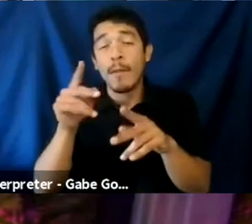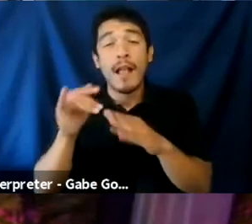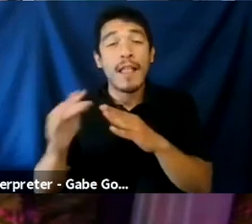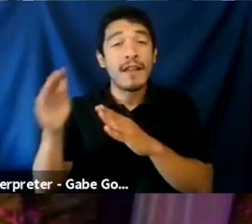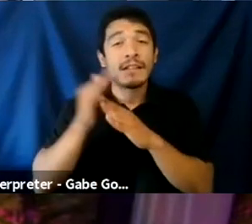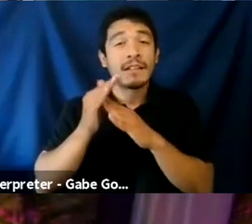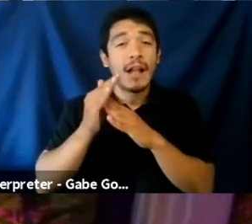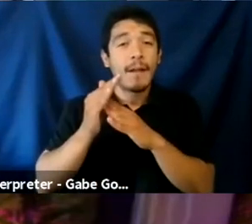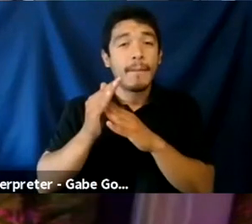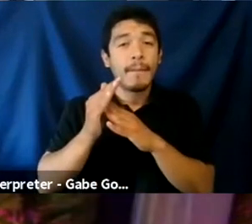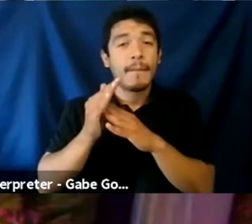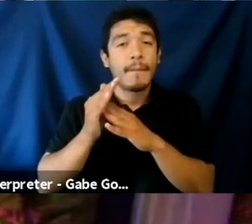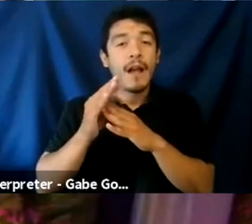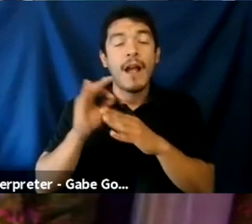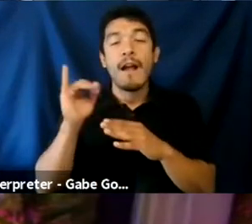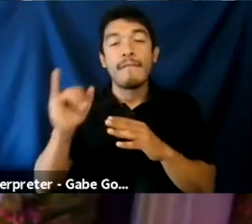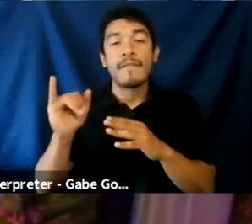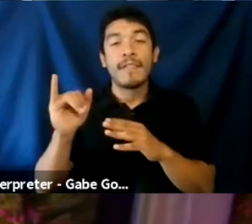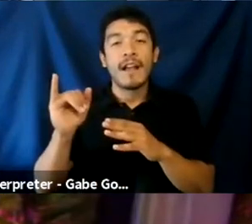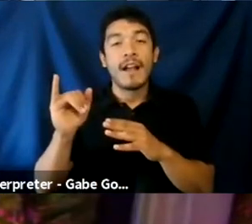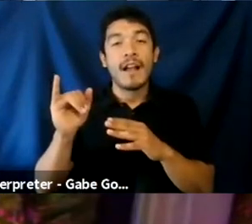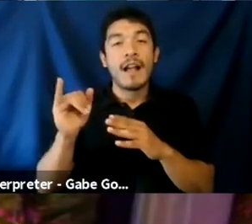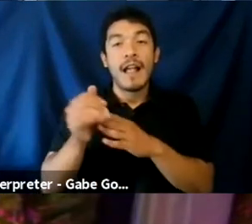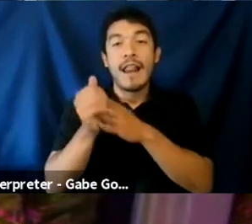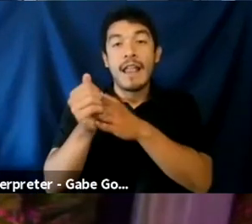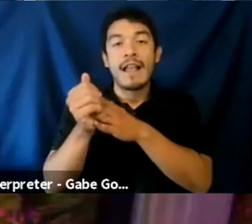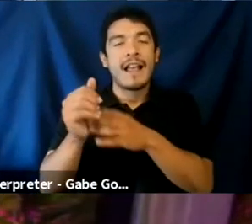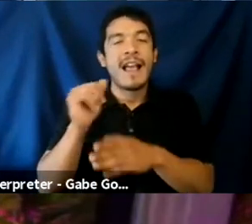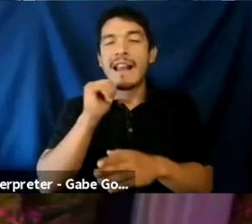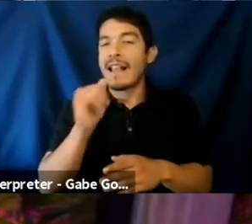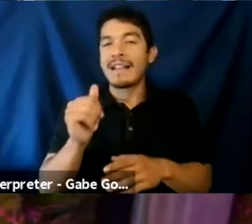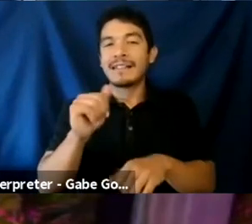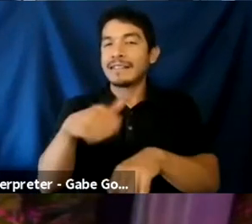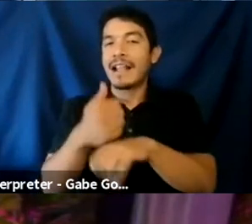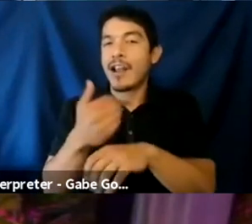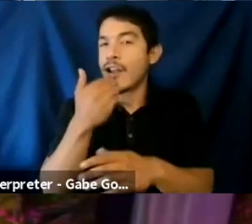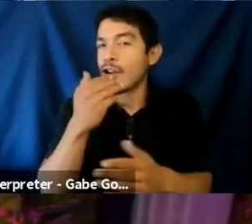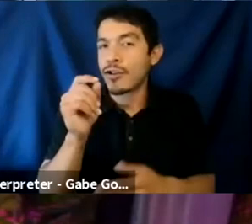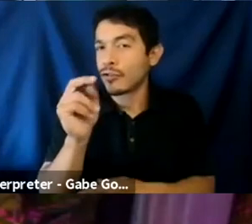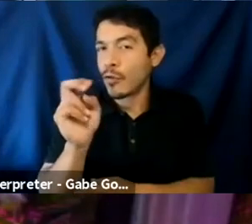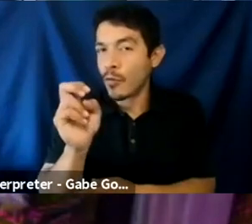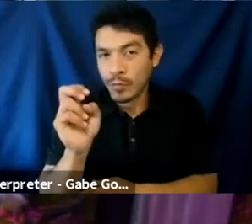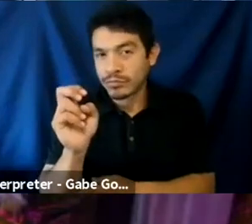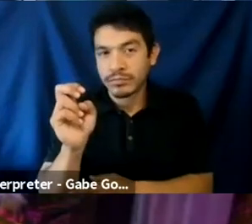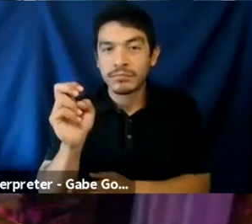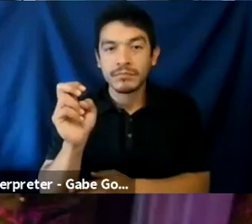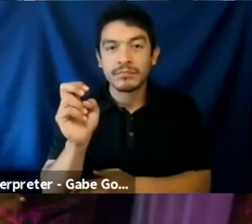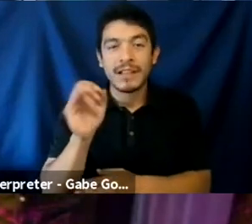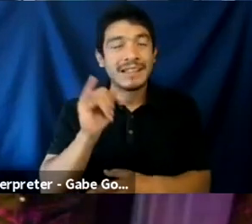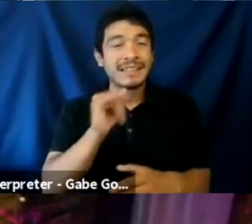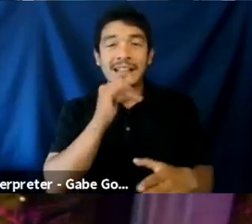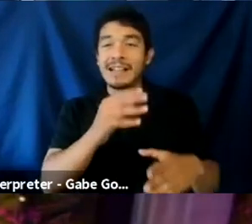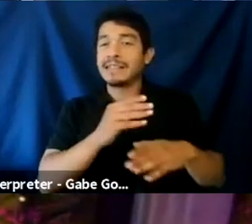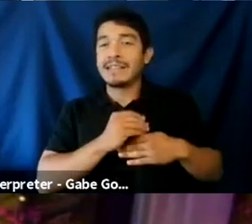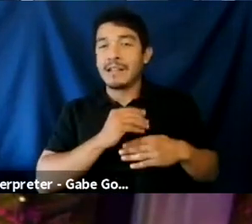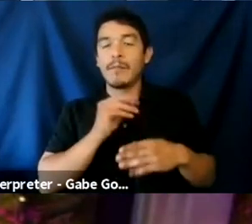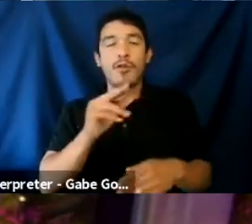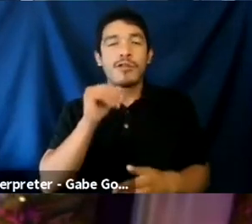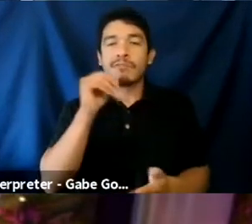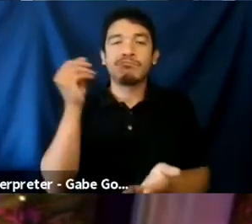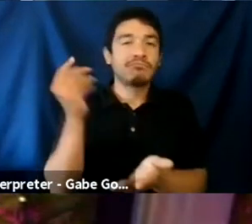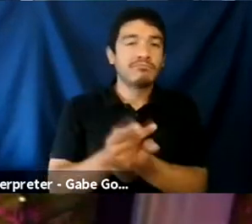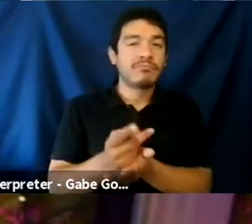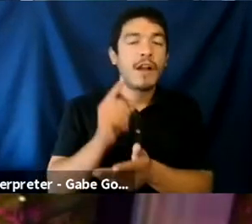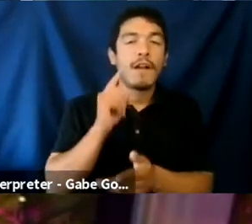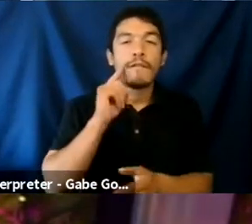top of the, you know, the top of the ladder are setting a tone that's like not, that's not like acceptable or like not good for,